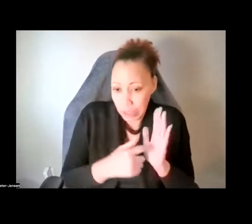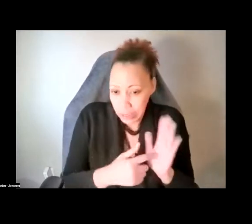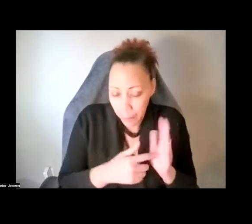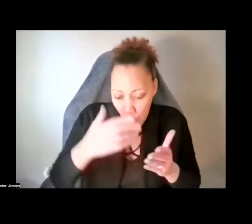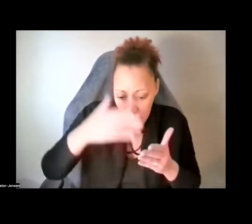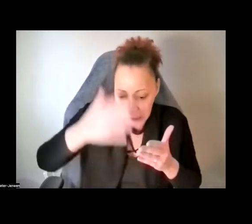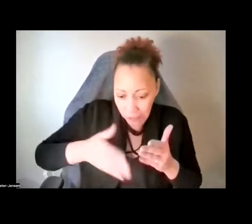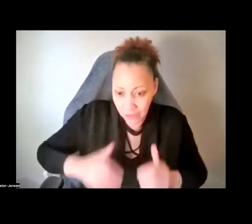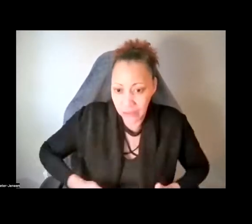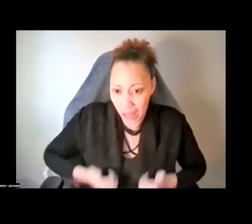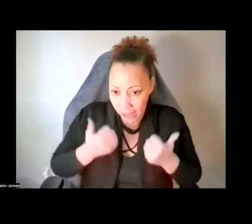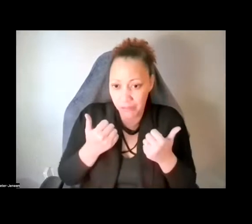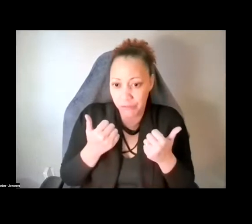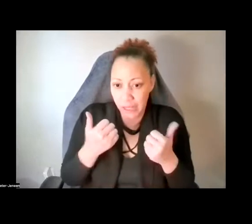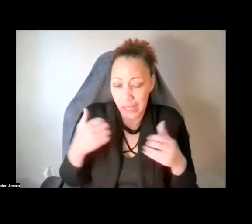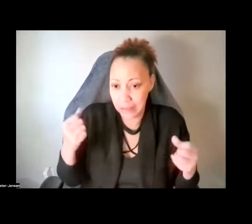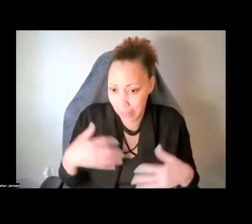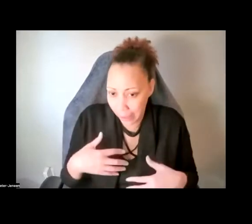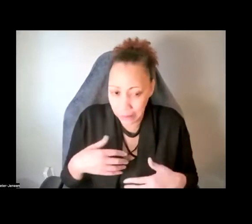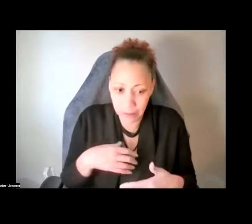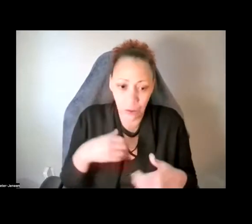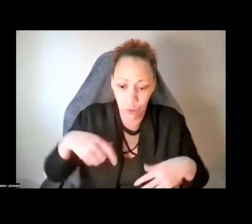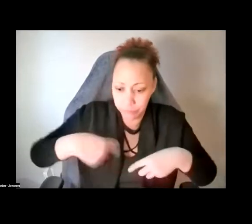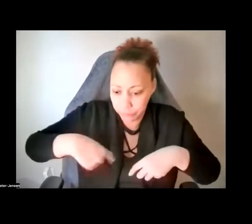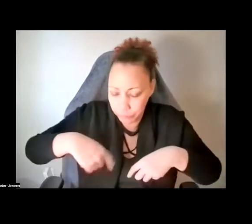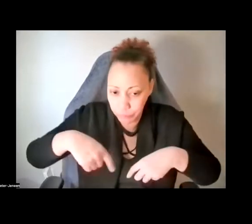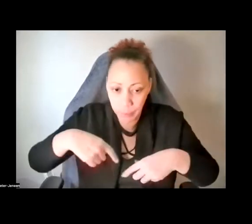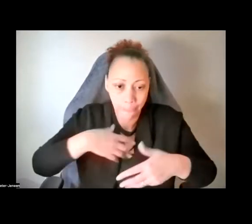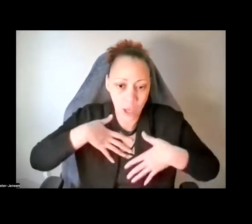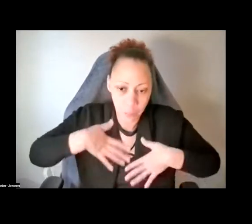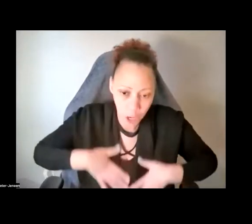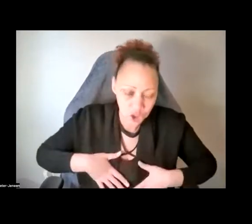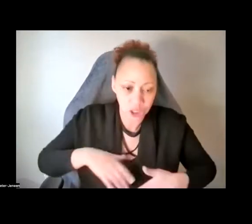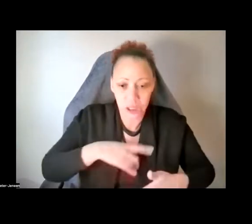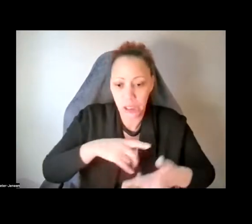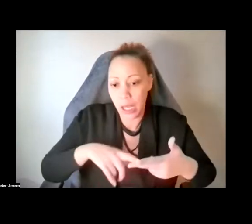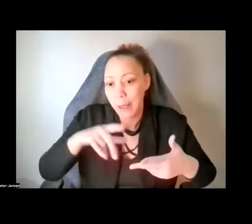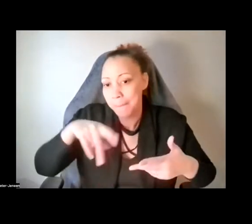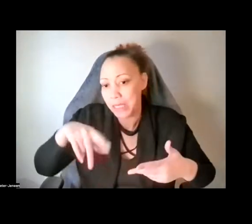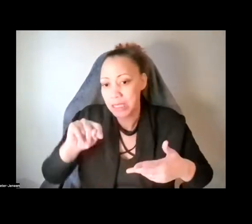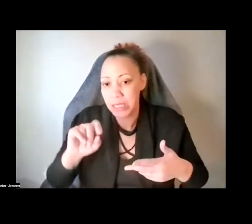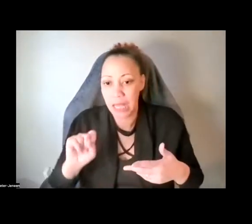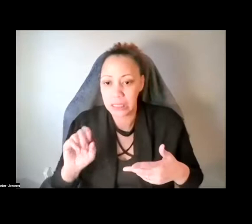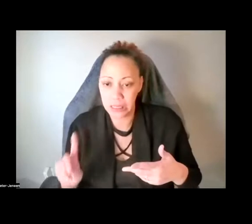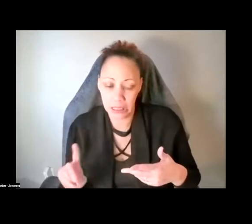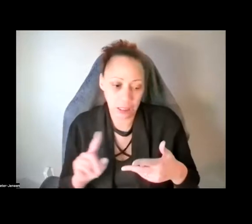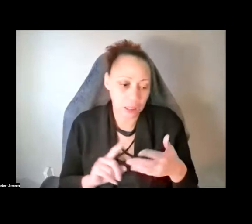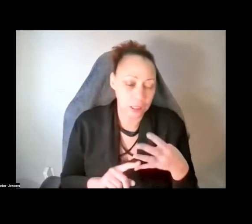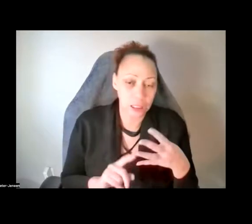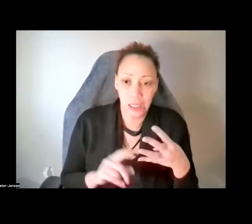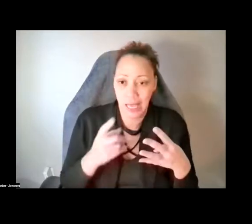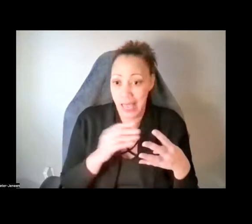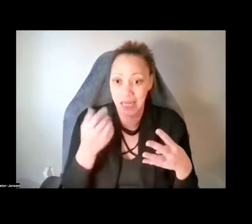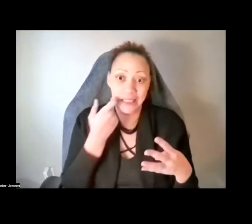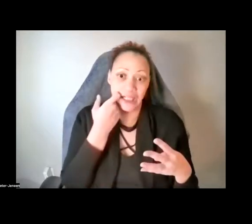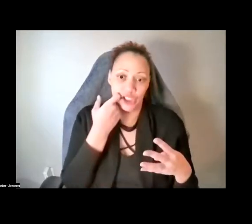um, treatment resistant, uh, PTSD or depression, um, um, and addiction, um, and the other ones that I had listed,